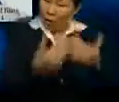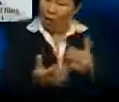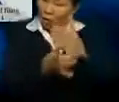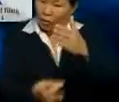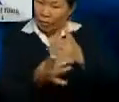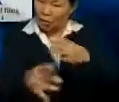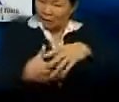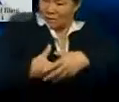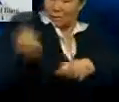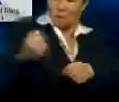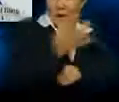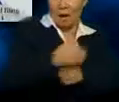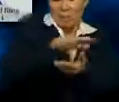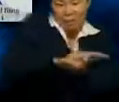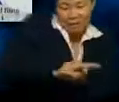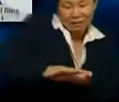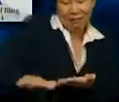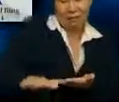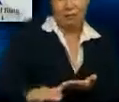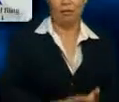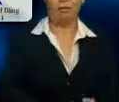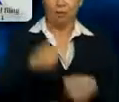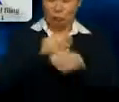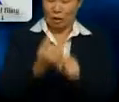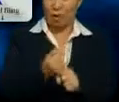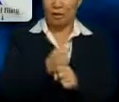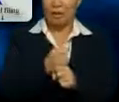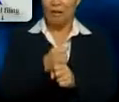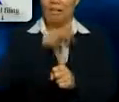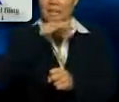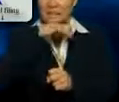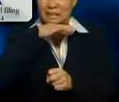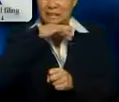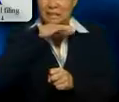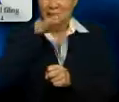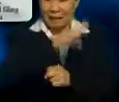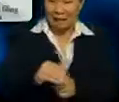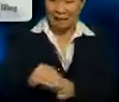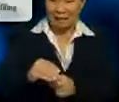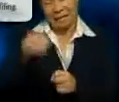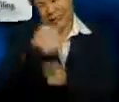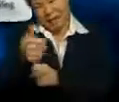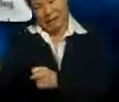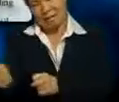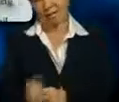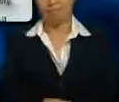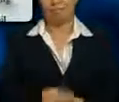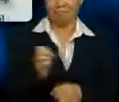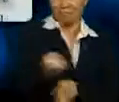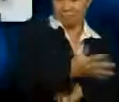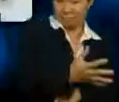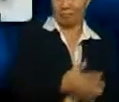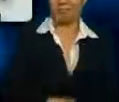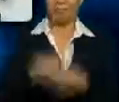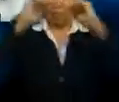extracted and purified, so as to get rid of the impurities and etc. In the fourth